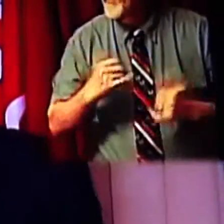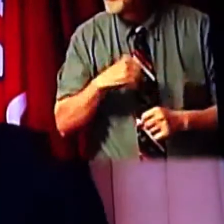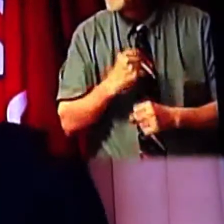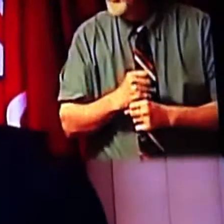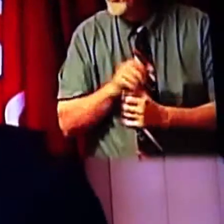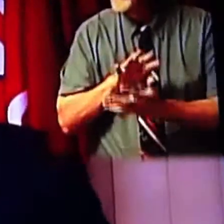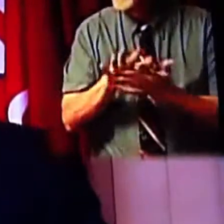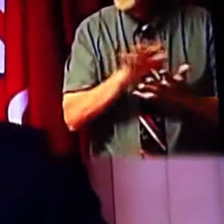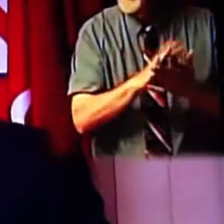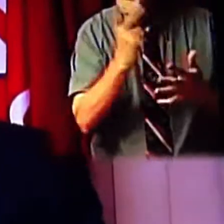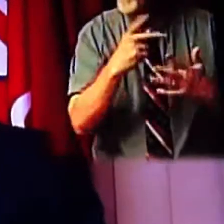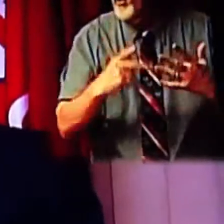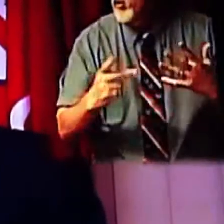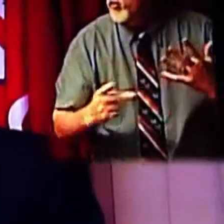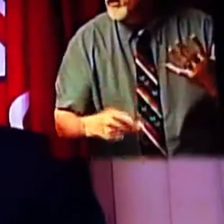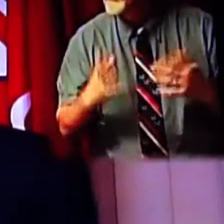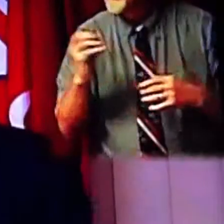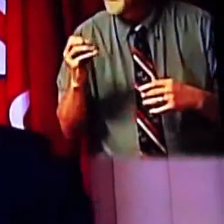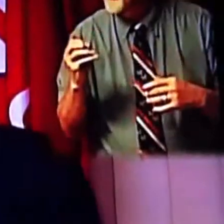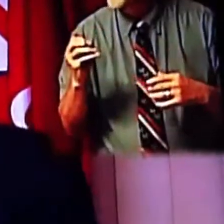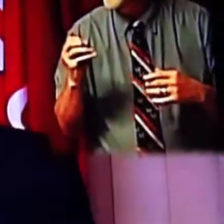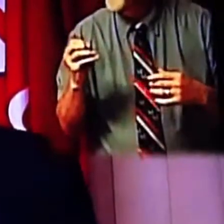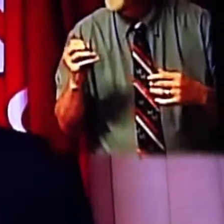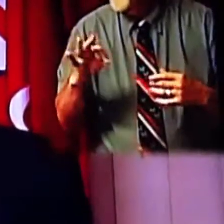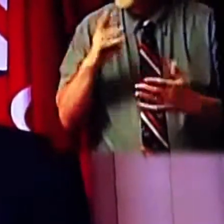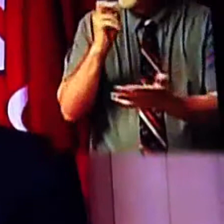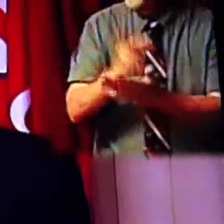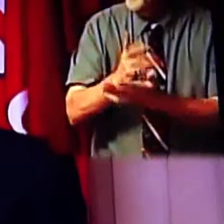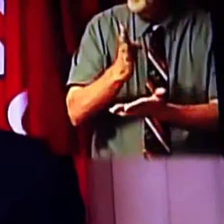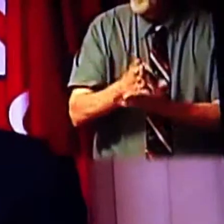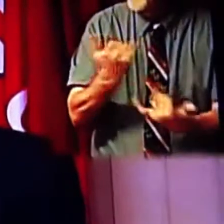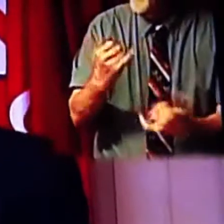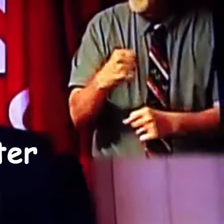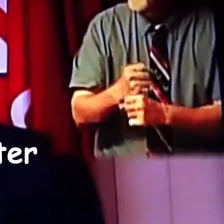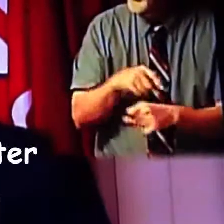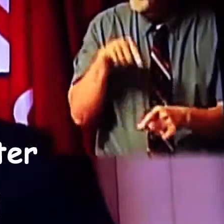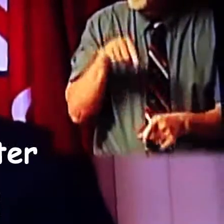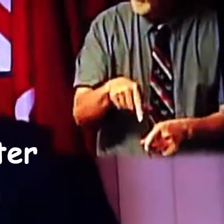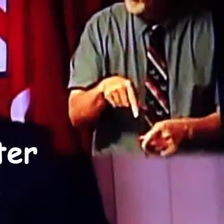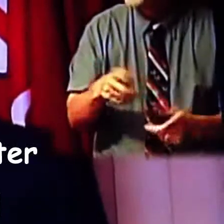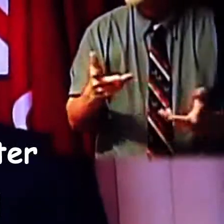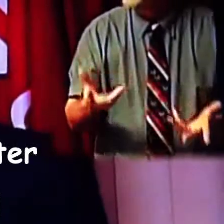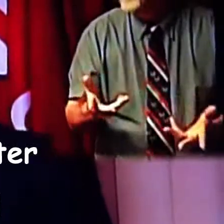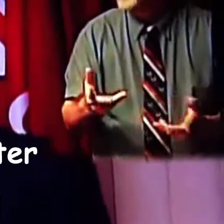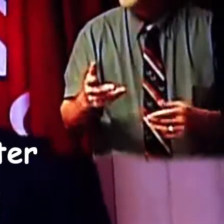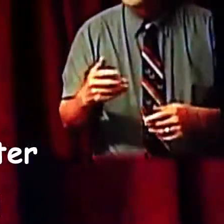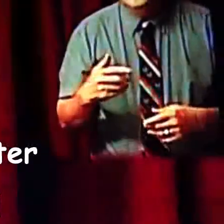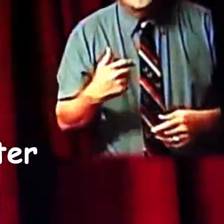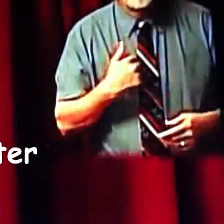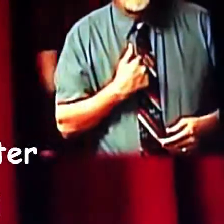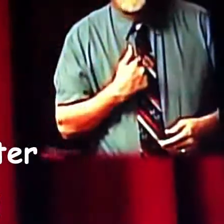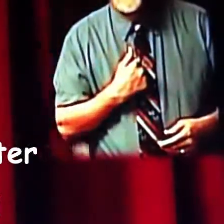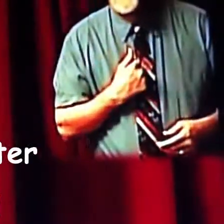a spending priority. And, you know, if we approve the budget this year with this in it like it is, that's . I just,